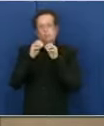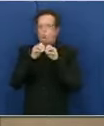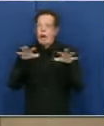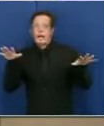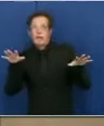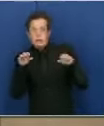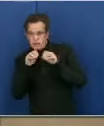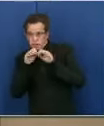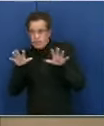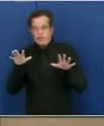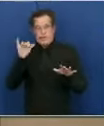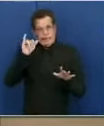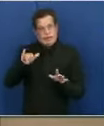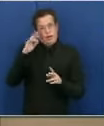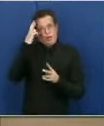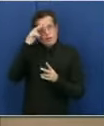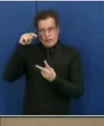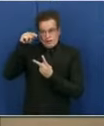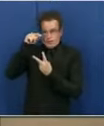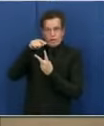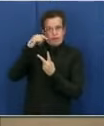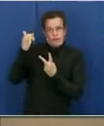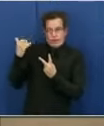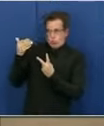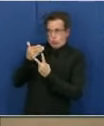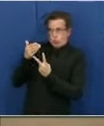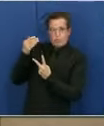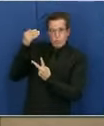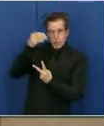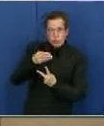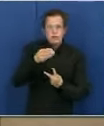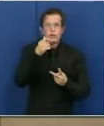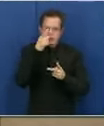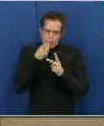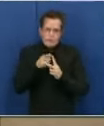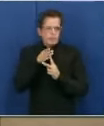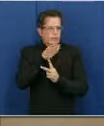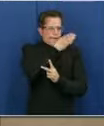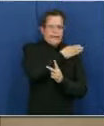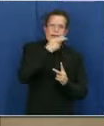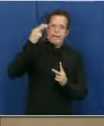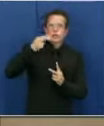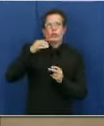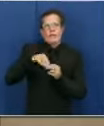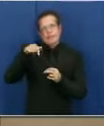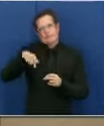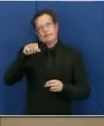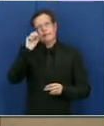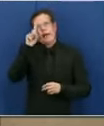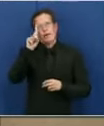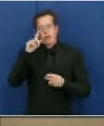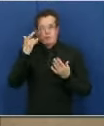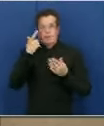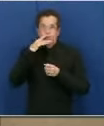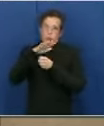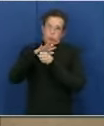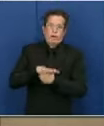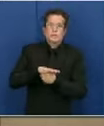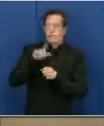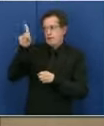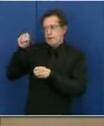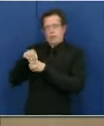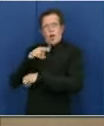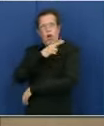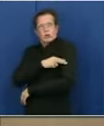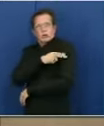So because of this, along with the significant increases in cases we've been experiencing in San Diego County, the tremendous strain on our health care system which